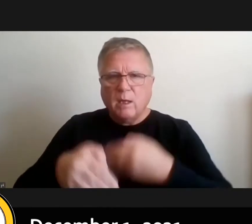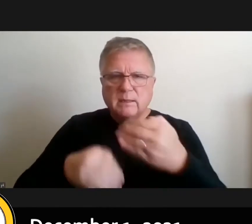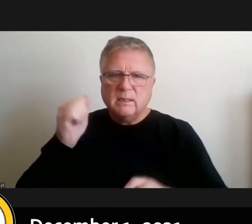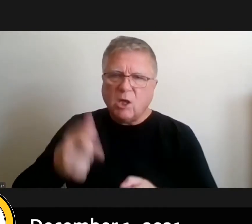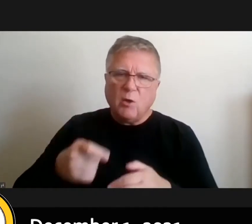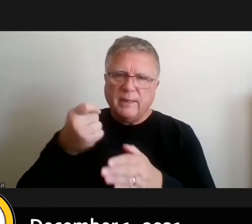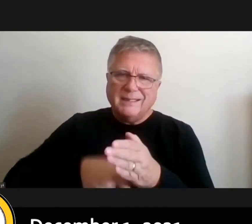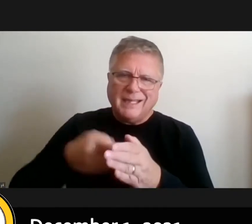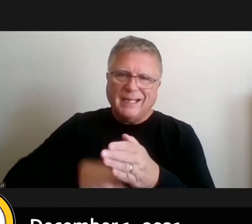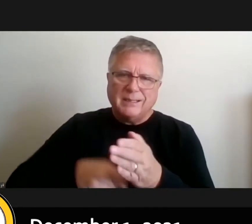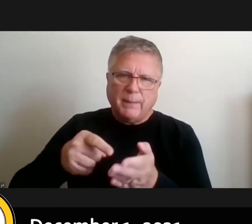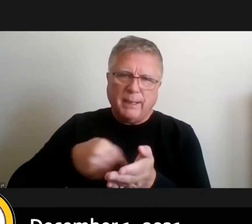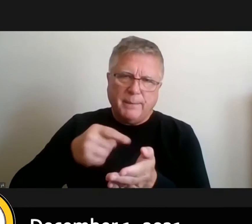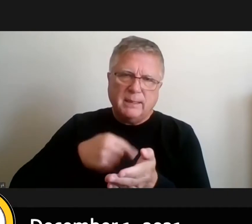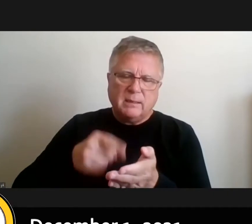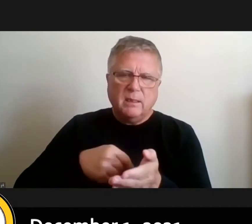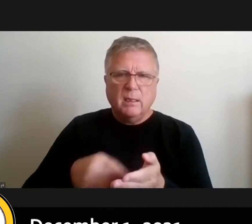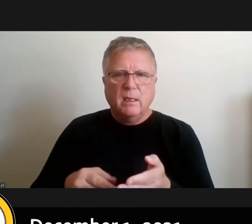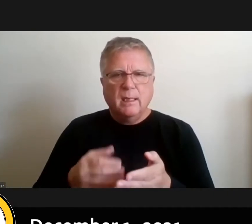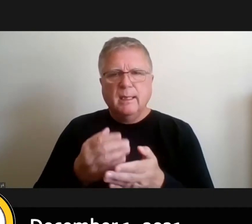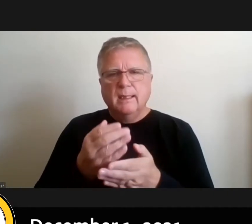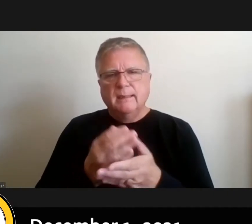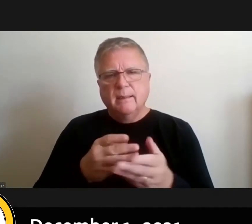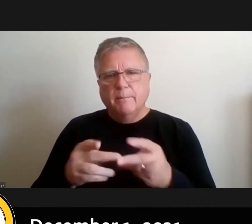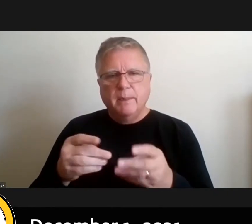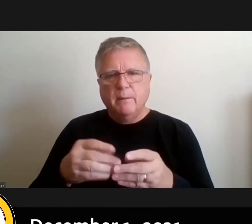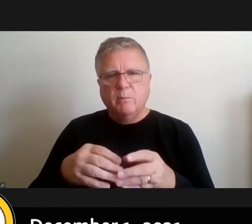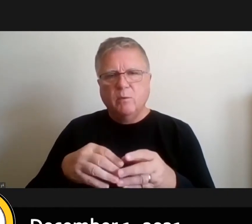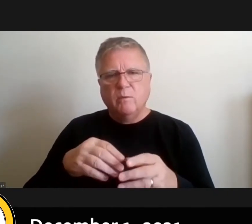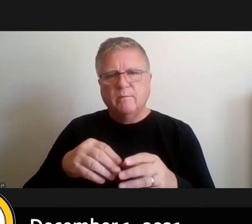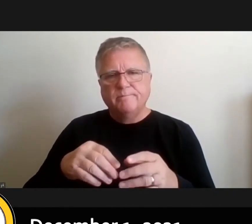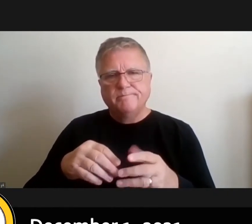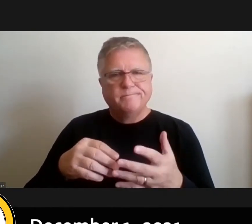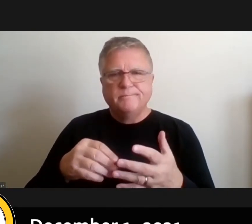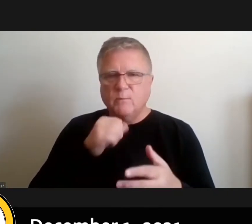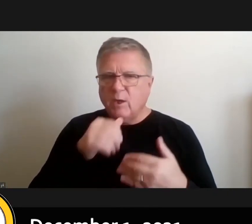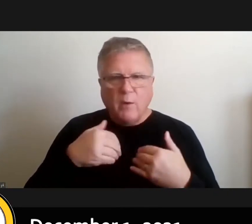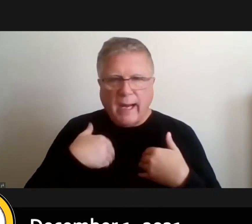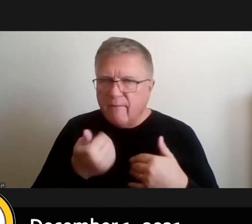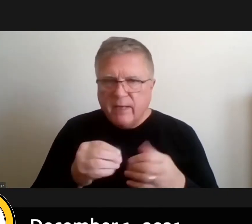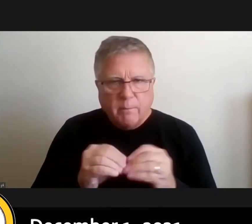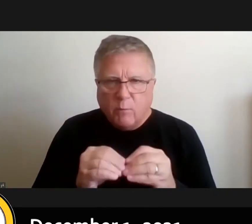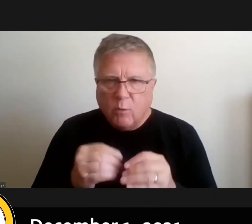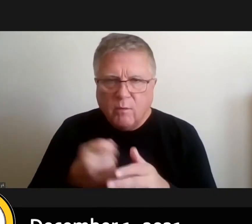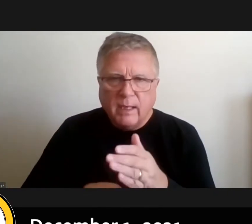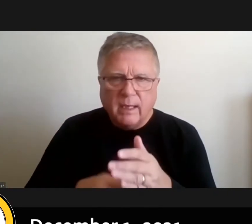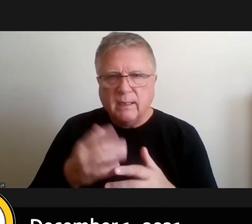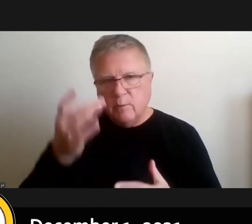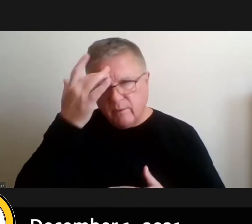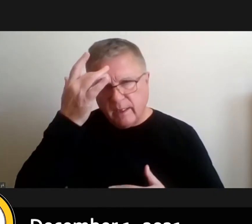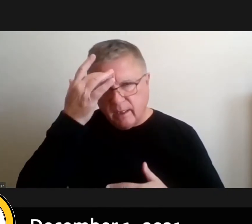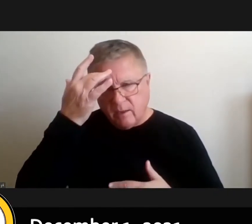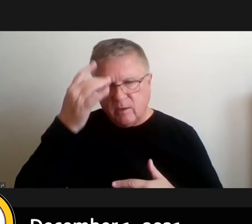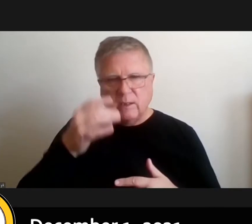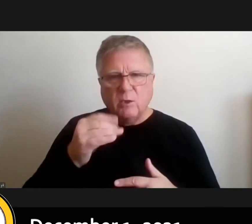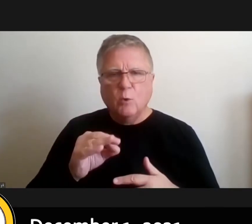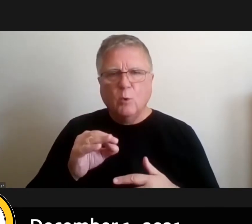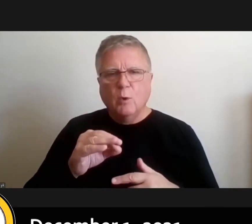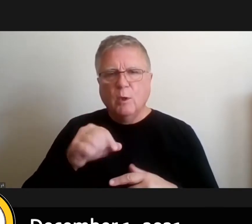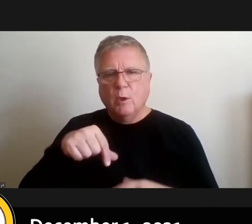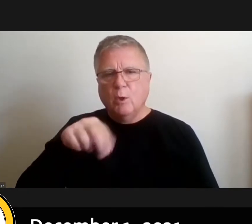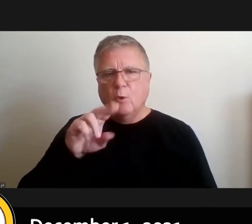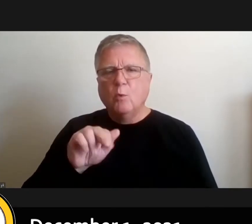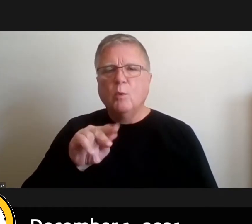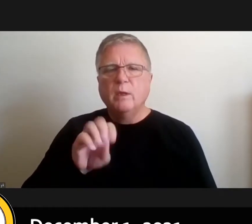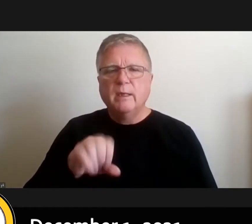you know we've lost people due to the pandemic we've had people ill or had to quarantine but for all this two people basically have been